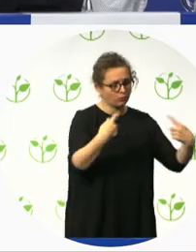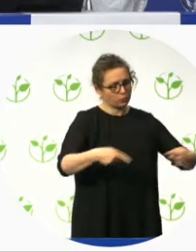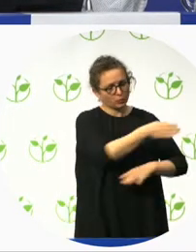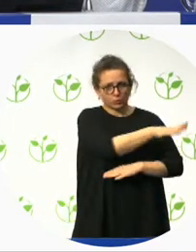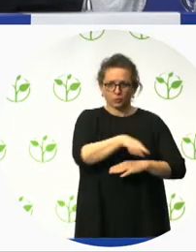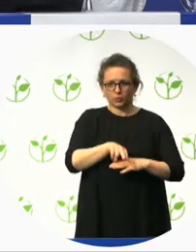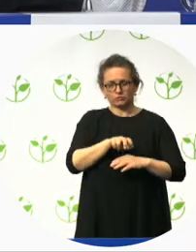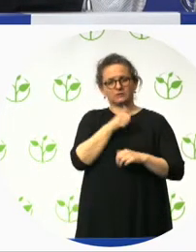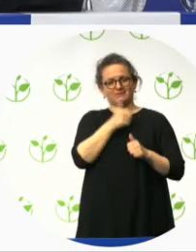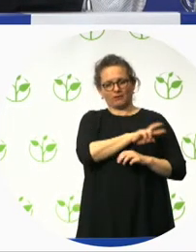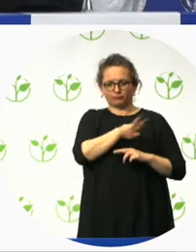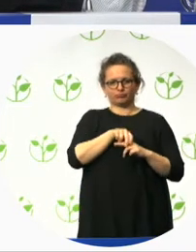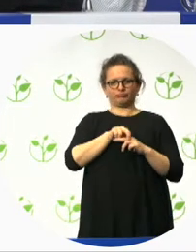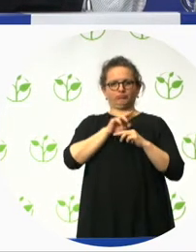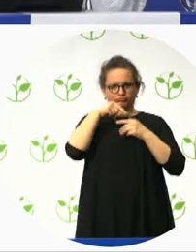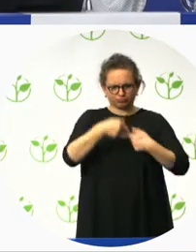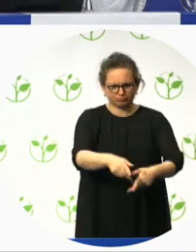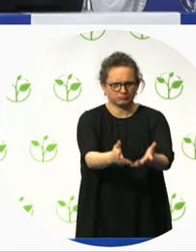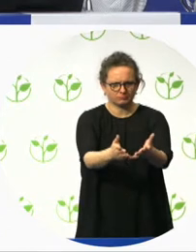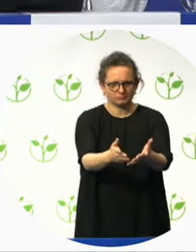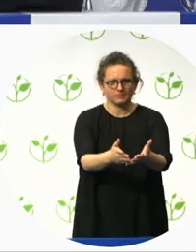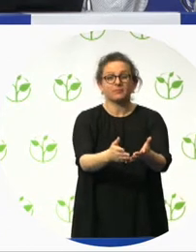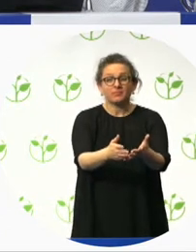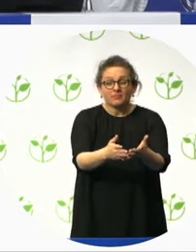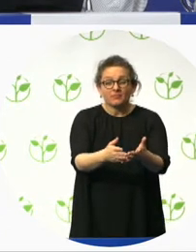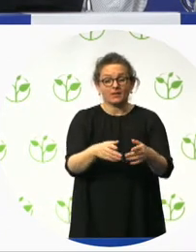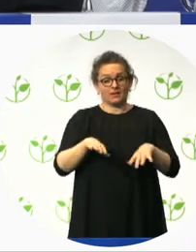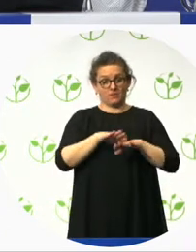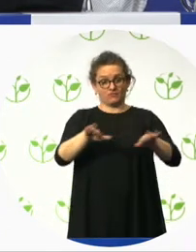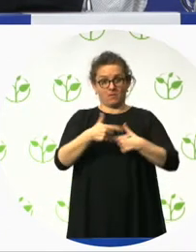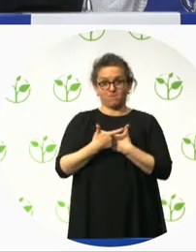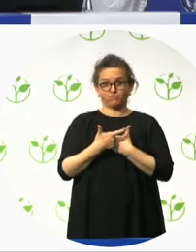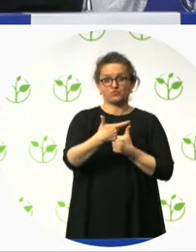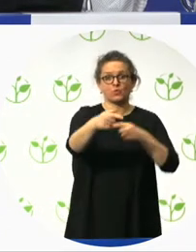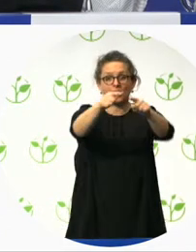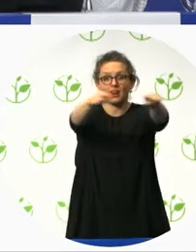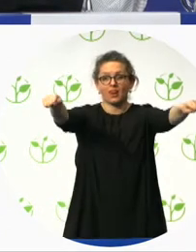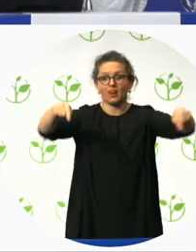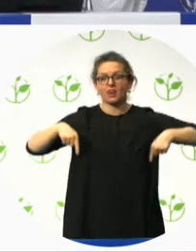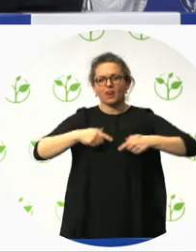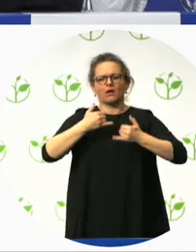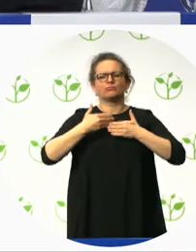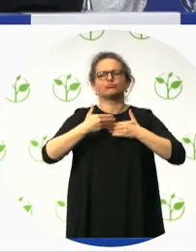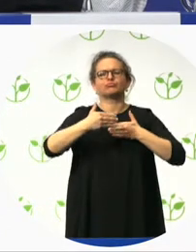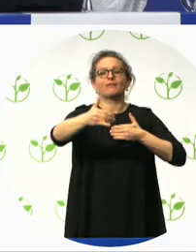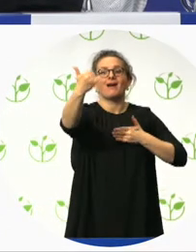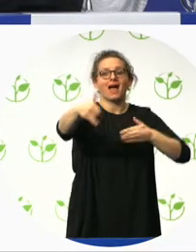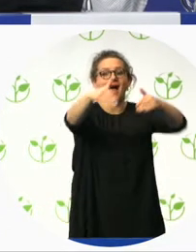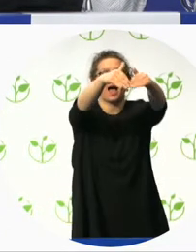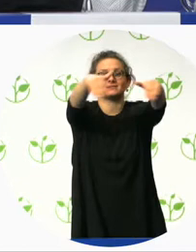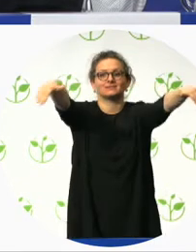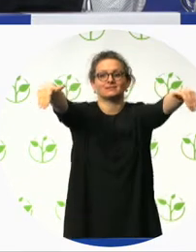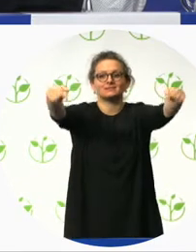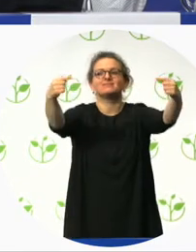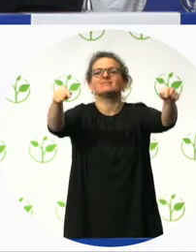actually a bright orange. Most accidents in pools happen at the end of the pool. So it's